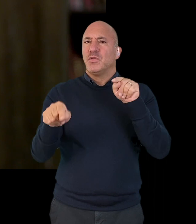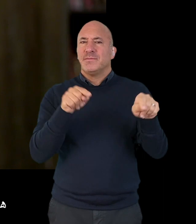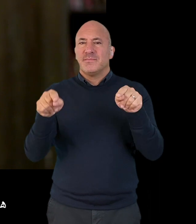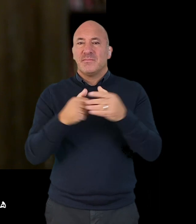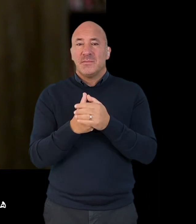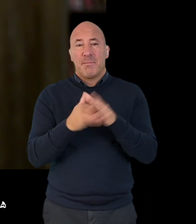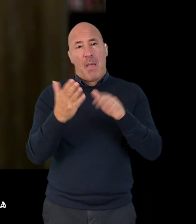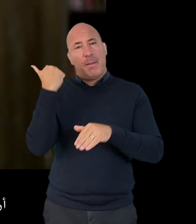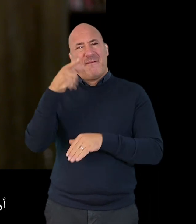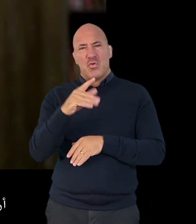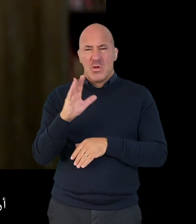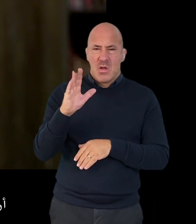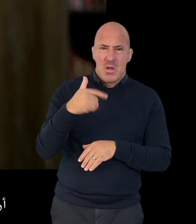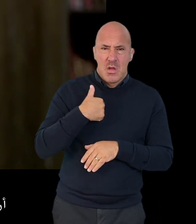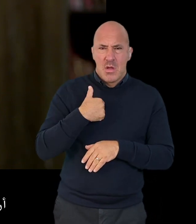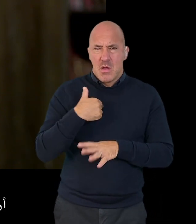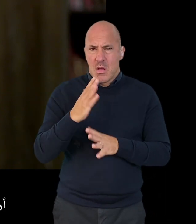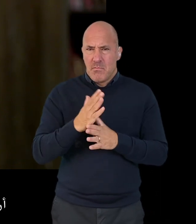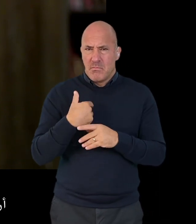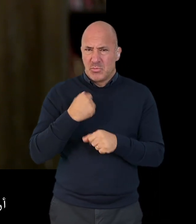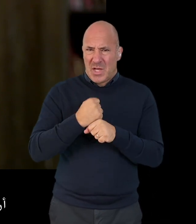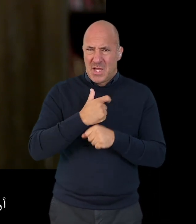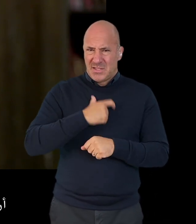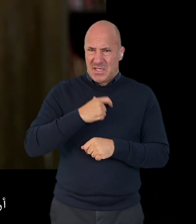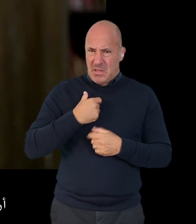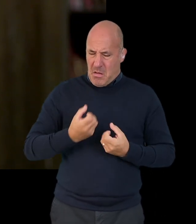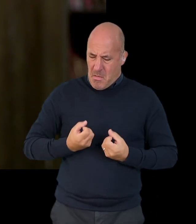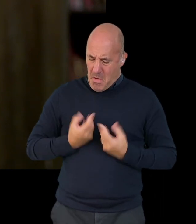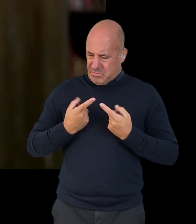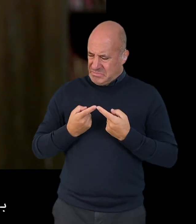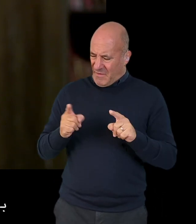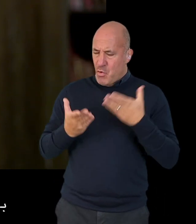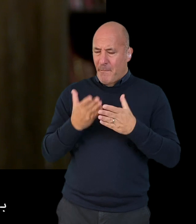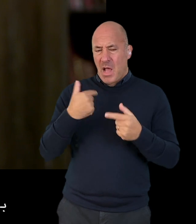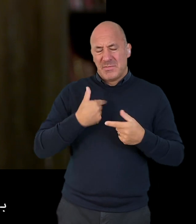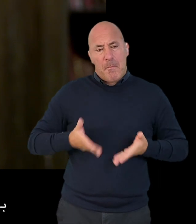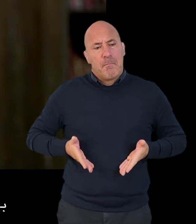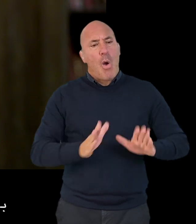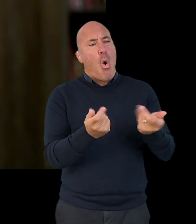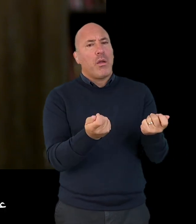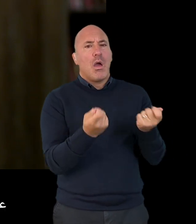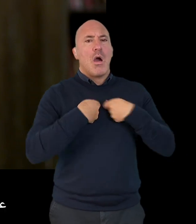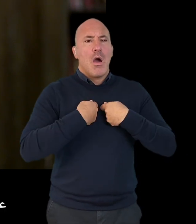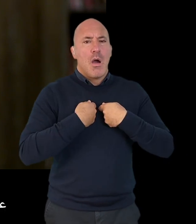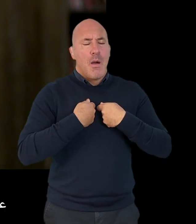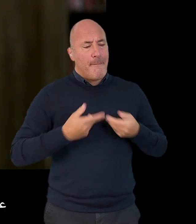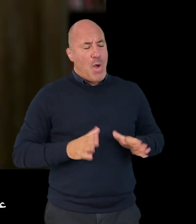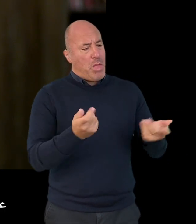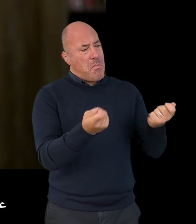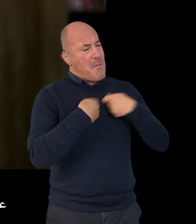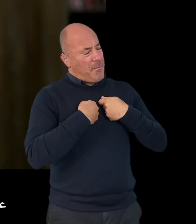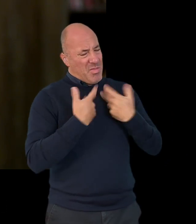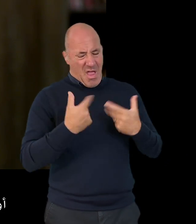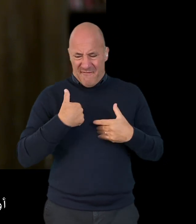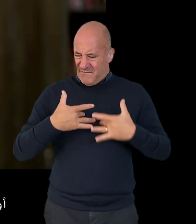Was there a time when you started to express yourself in a different gender identity from the one that you were